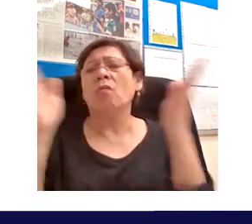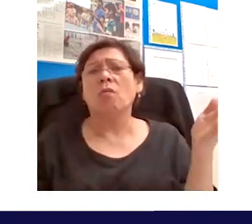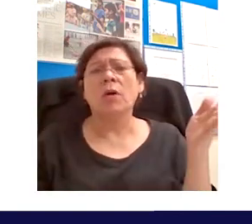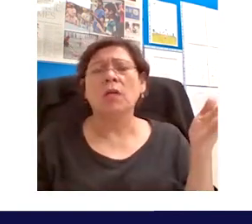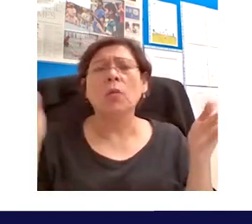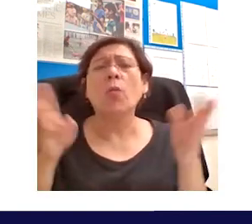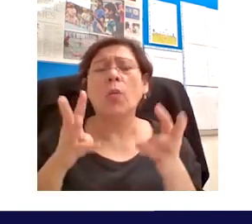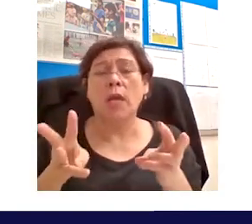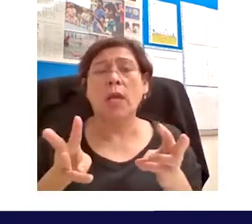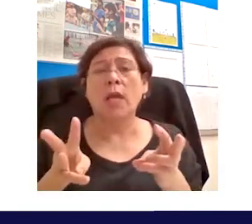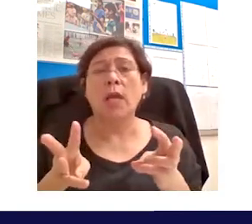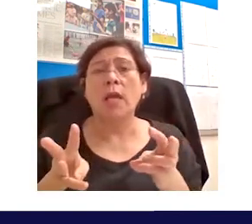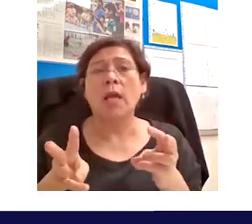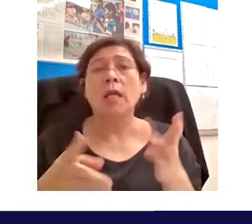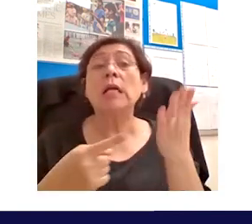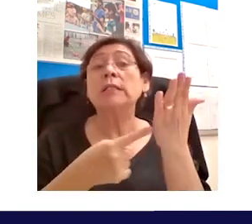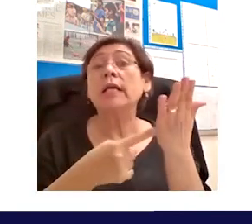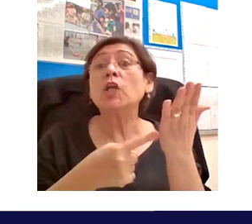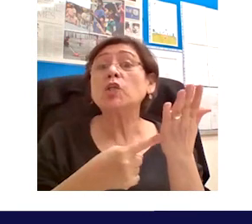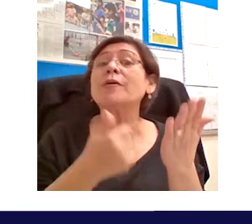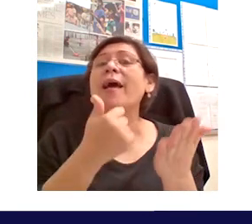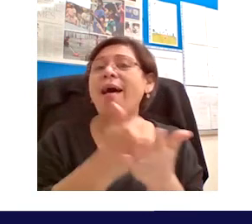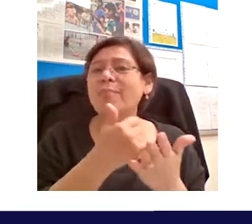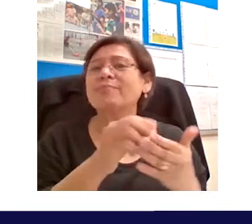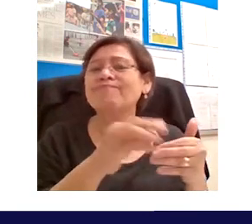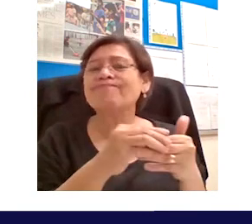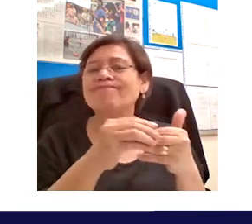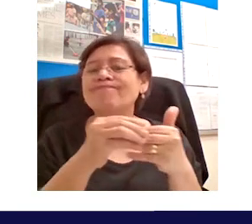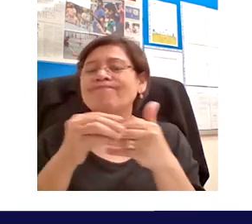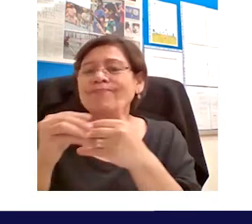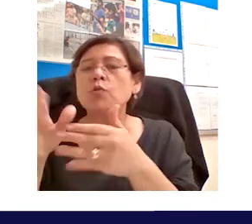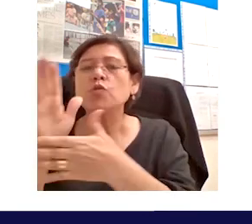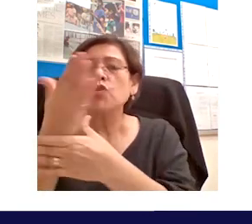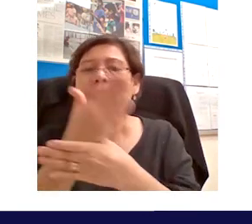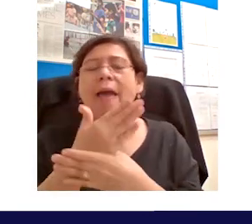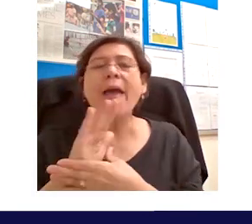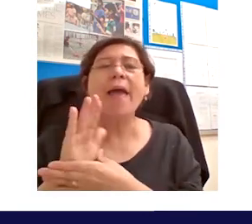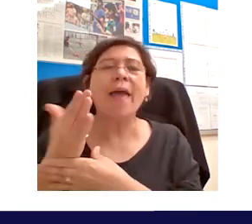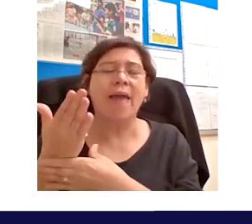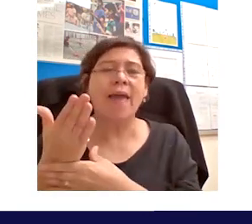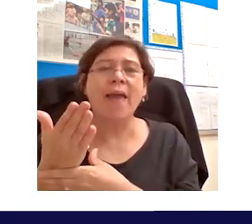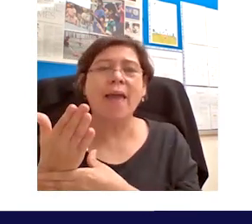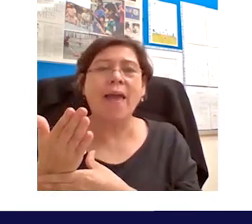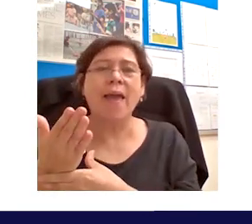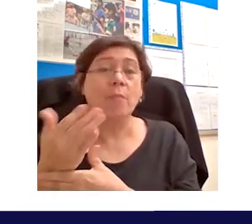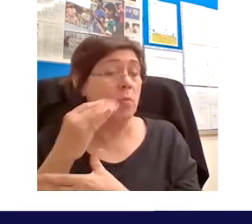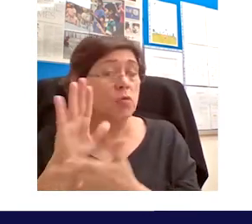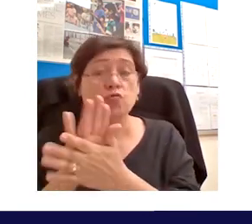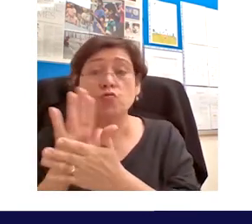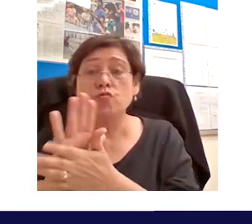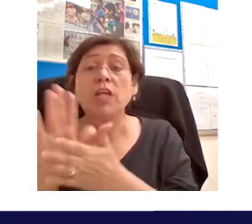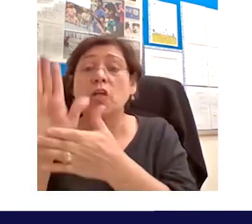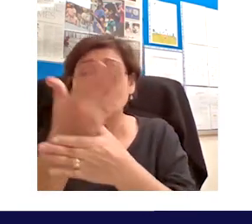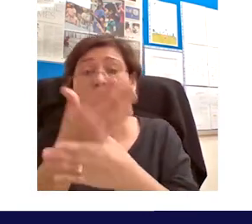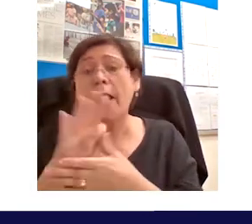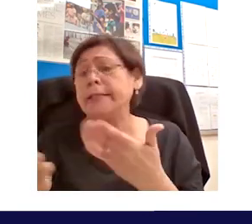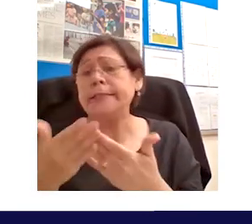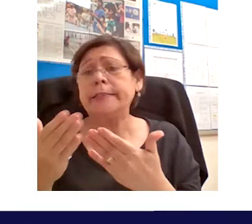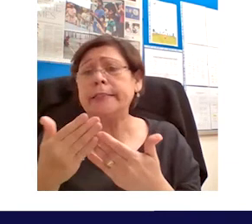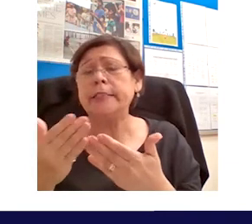the community the technology is leading us in that direction and we need to find uh the institutional arrangements to to seize that opportunity